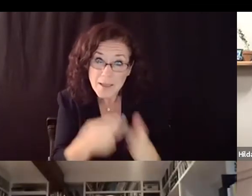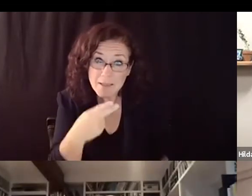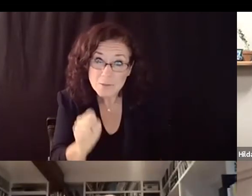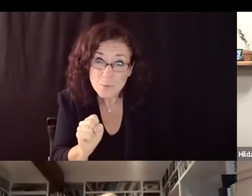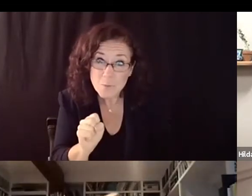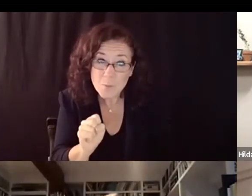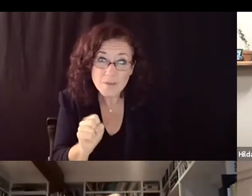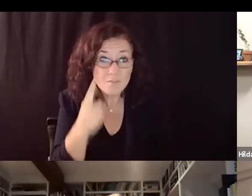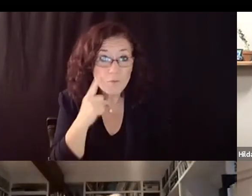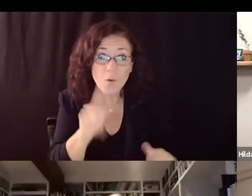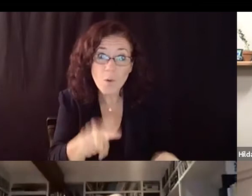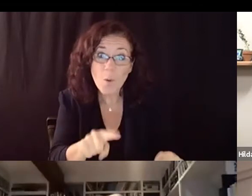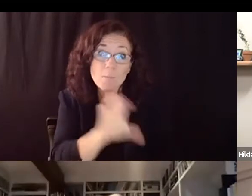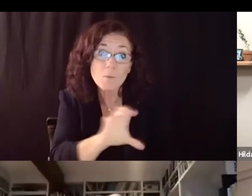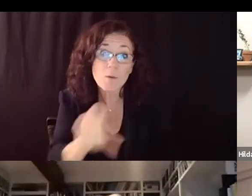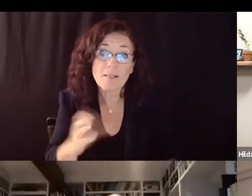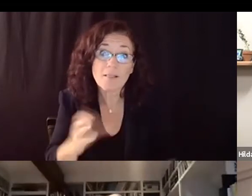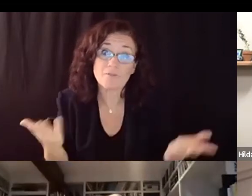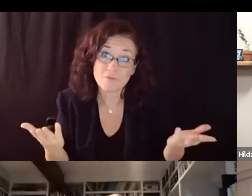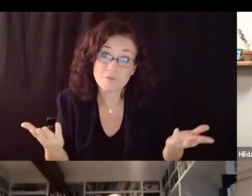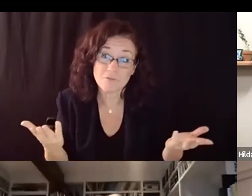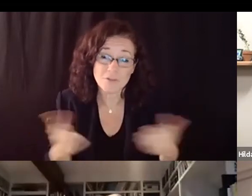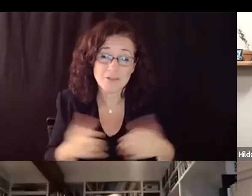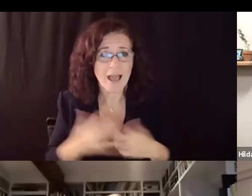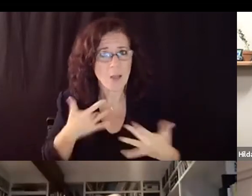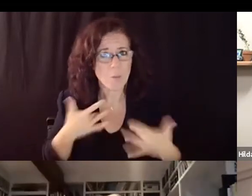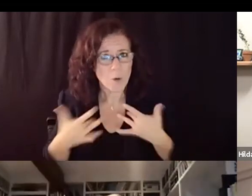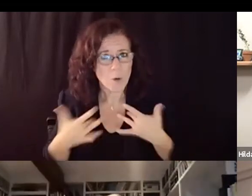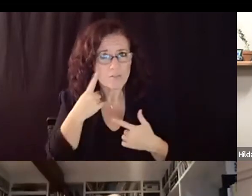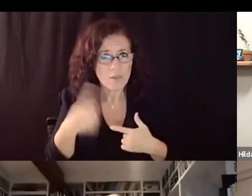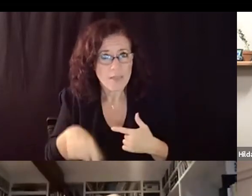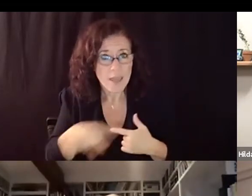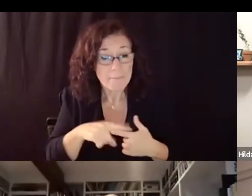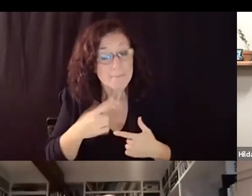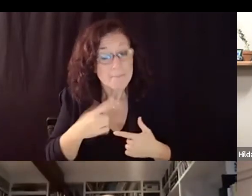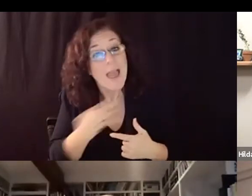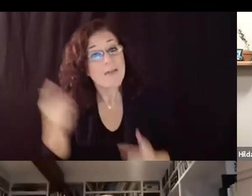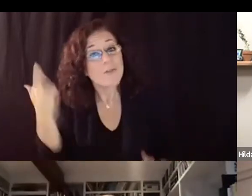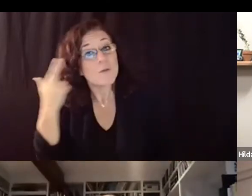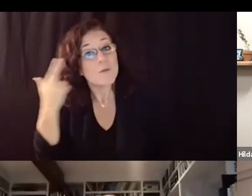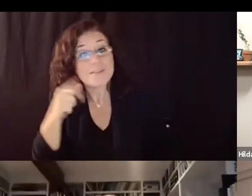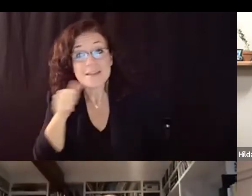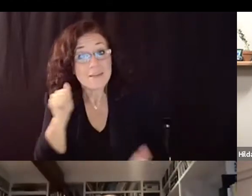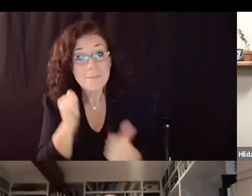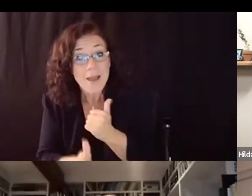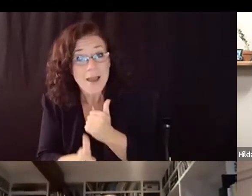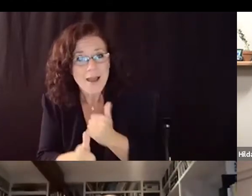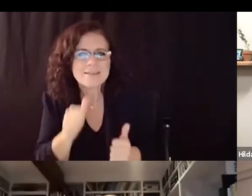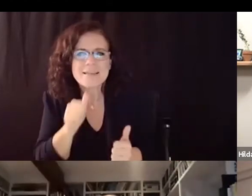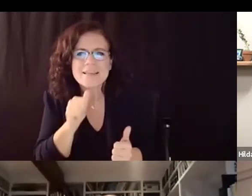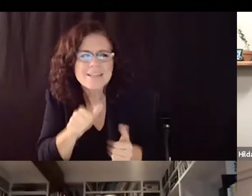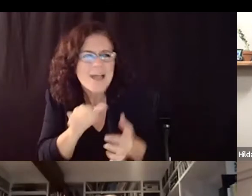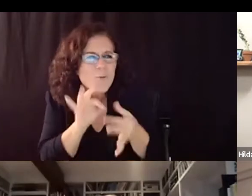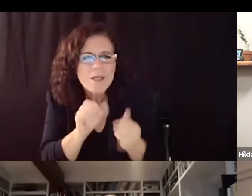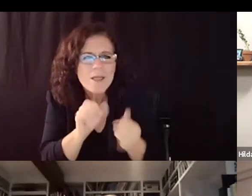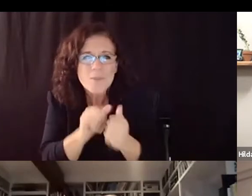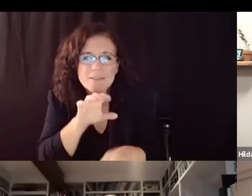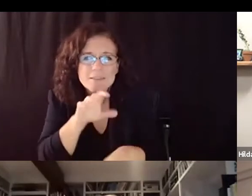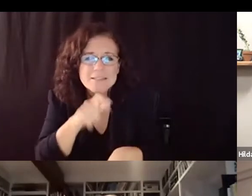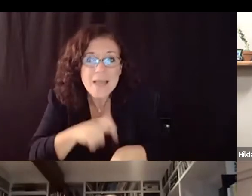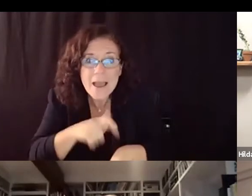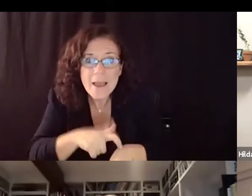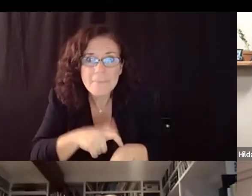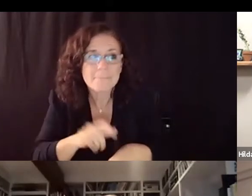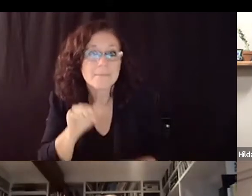my second thought is the reasons they didn't pass my class this semester they're not related to time it's not